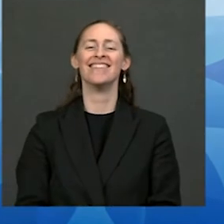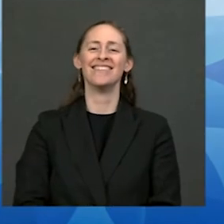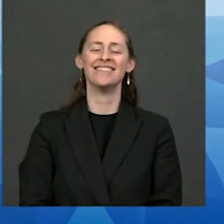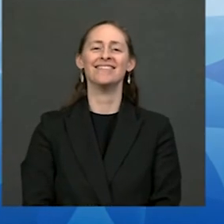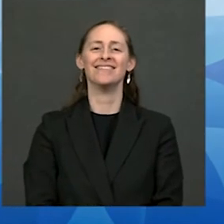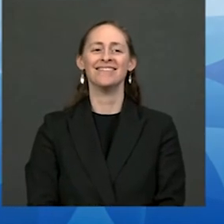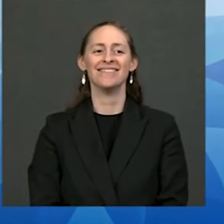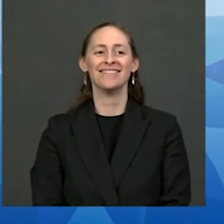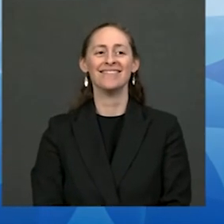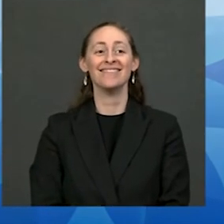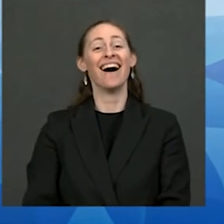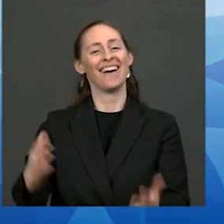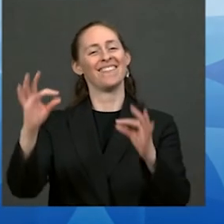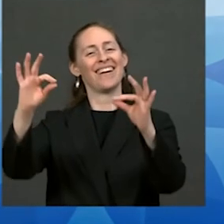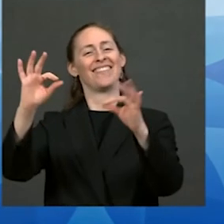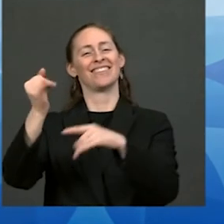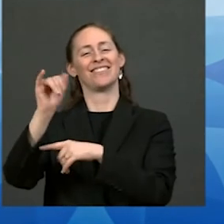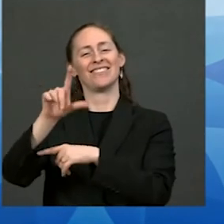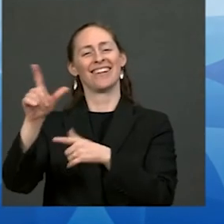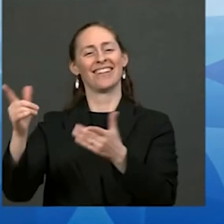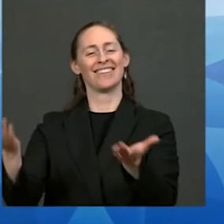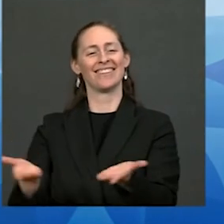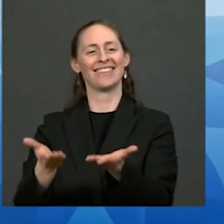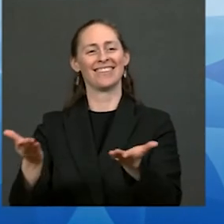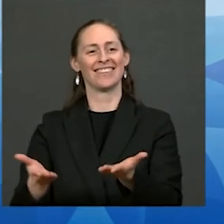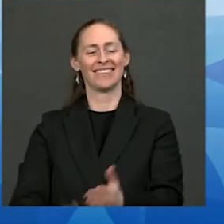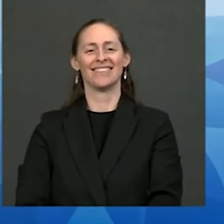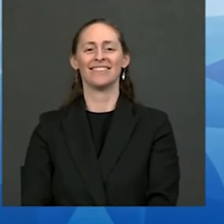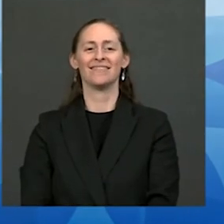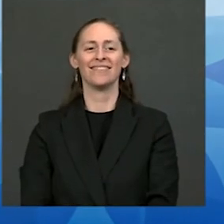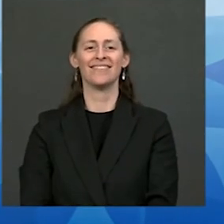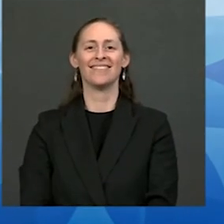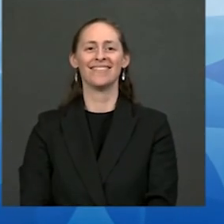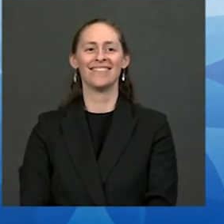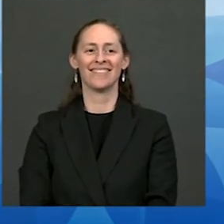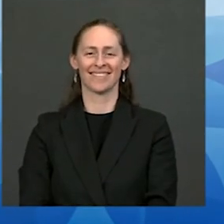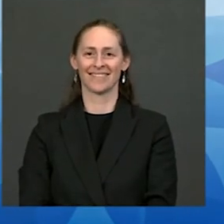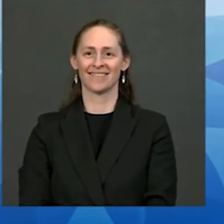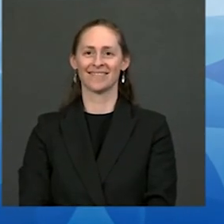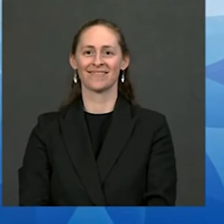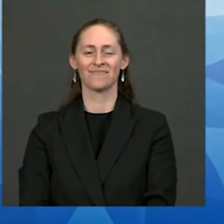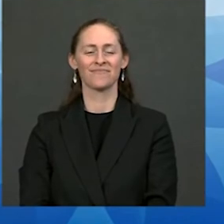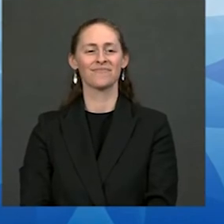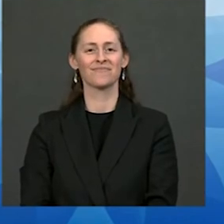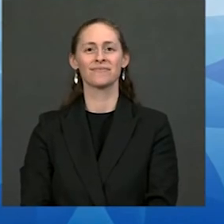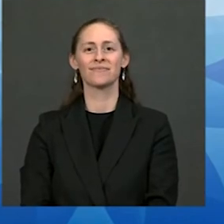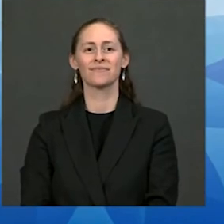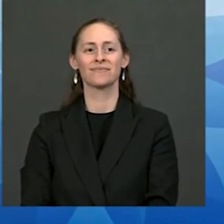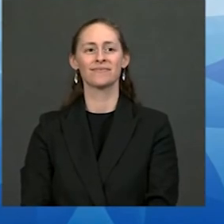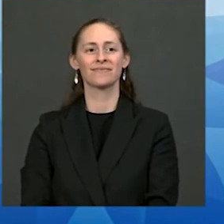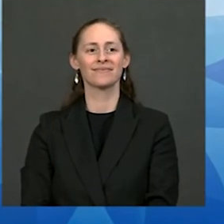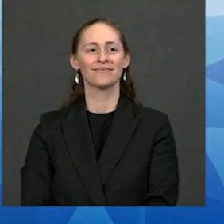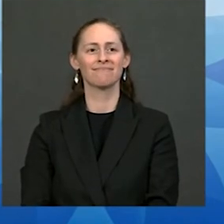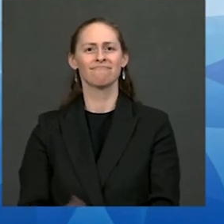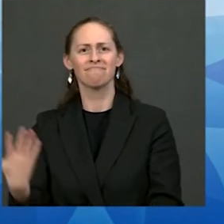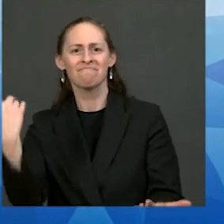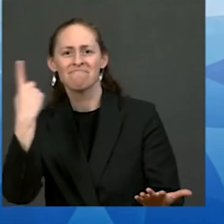Jill's here the attorney general we got to oh everybody's there all right Jill I don't know what was going on back there but I